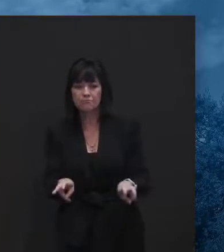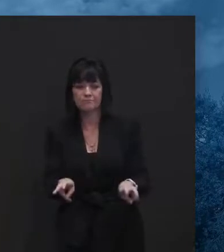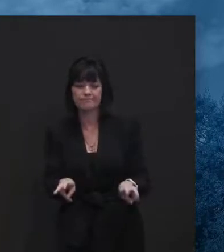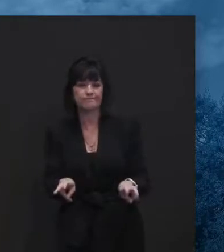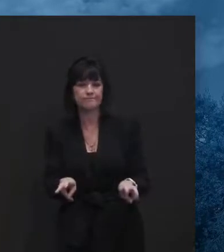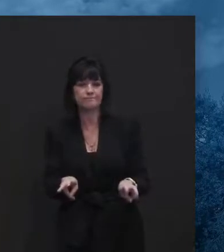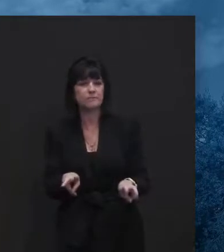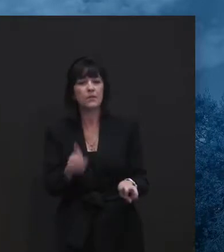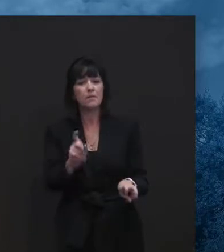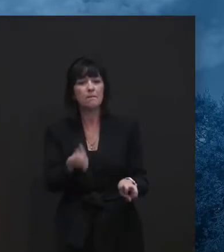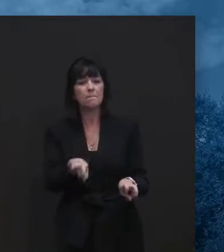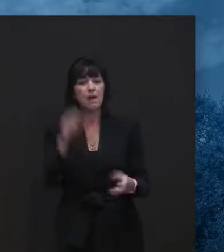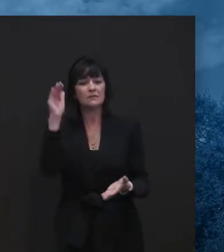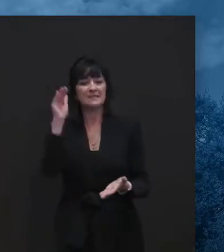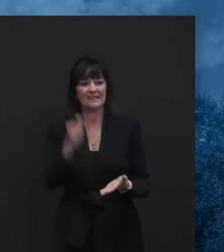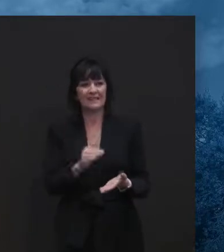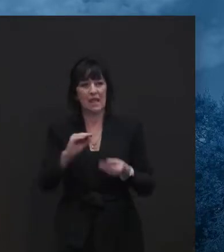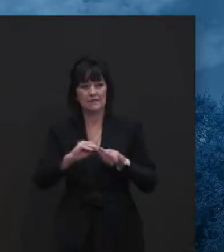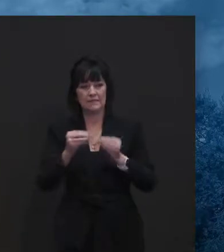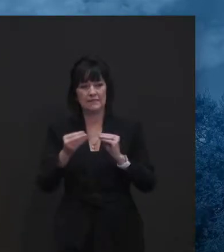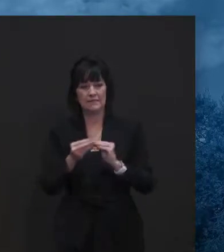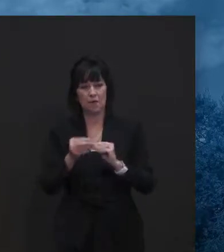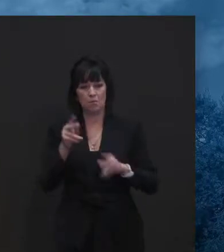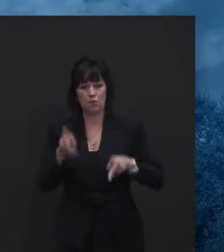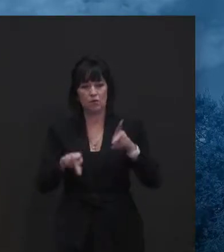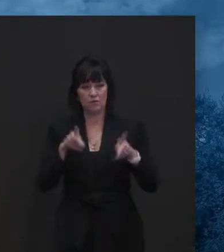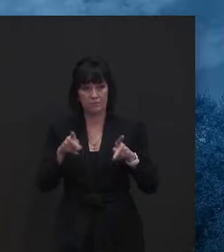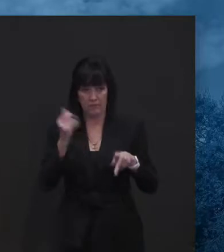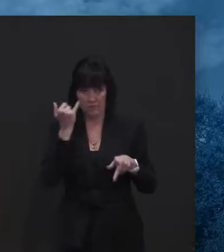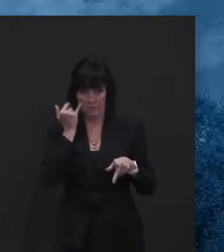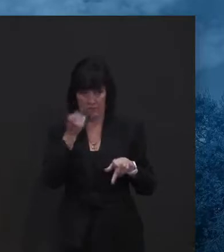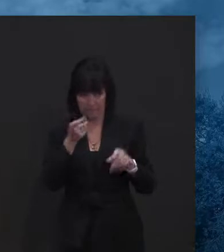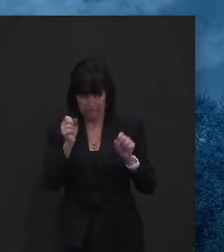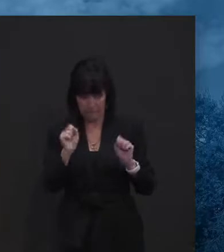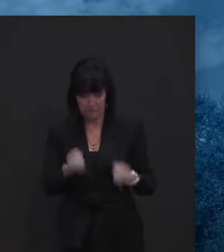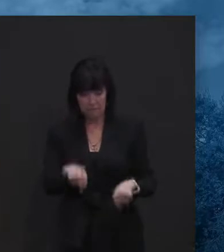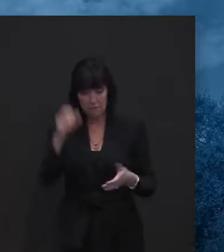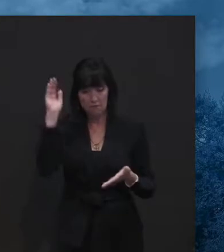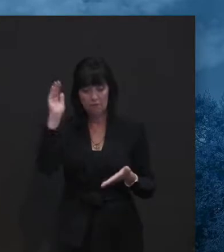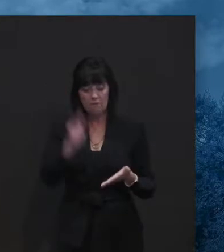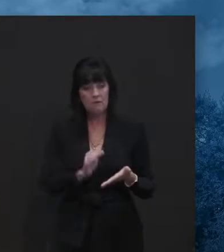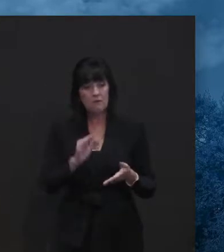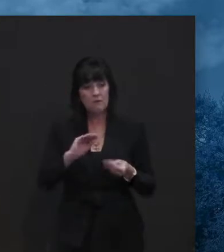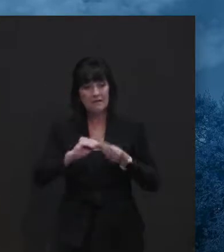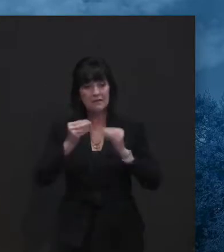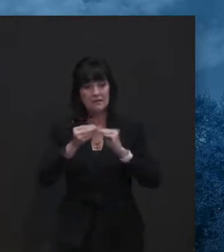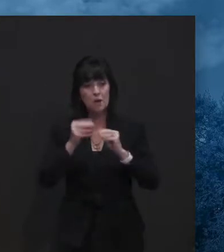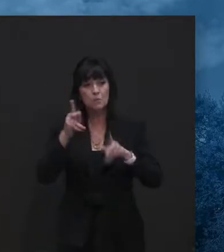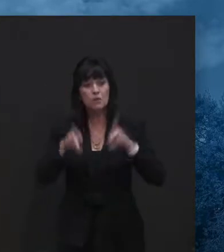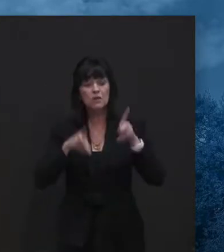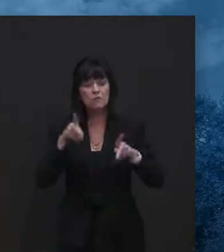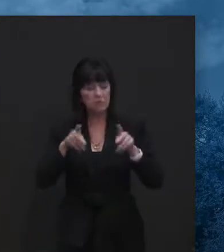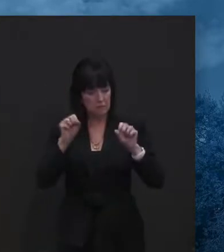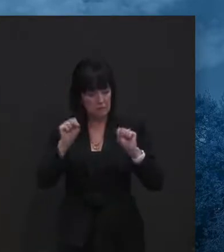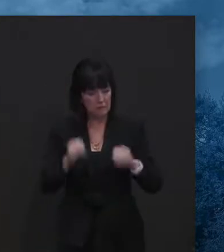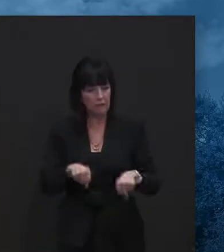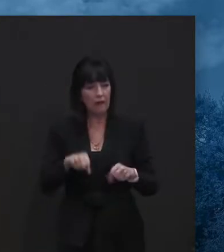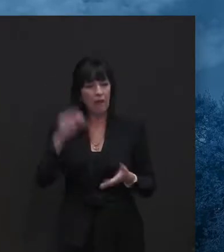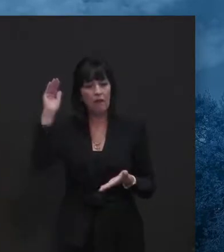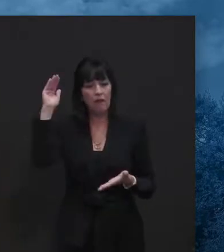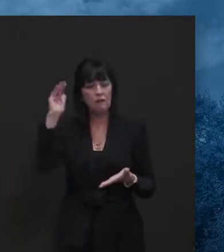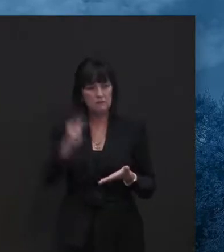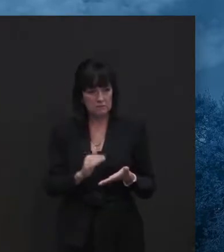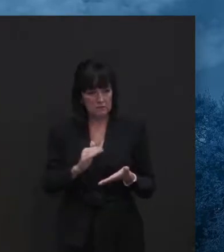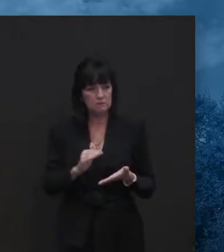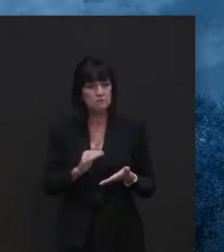decrease the number of people in these settings. If you can decrease the number of people in the settings, you can decrease the amount of virus and